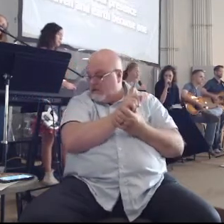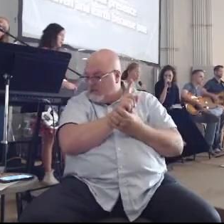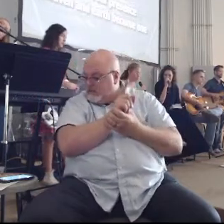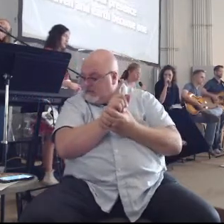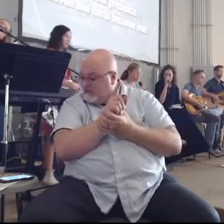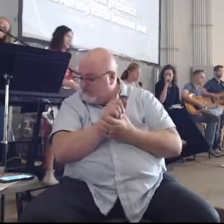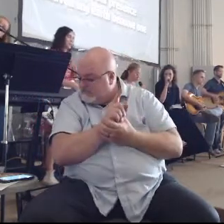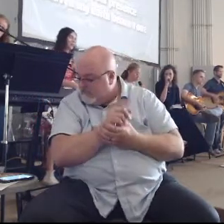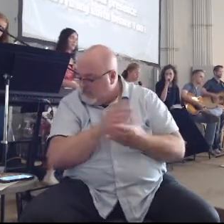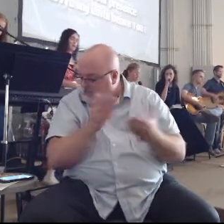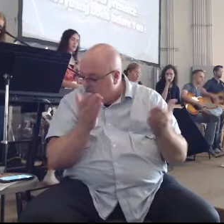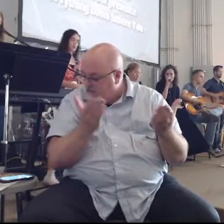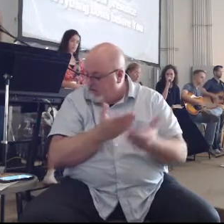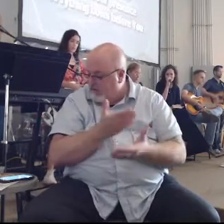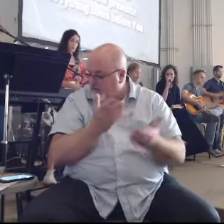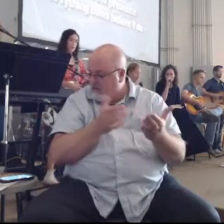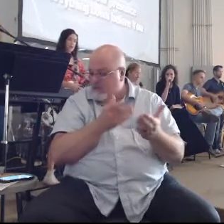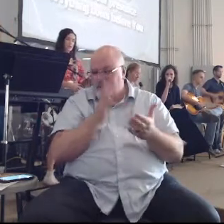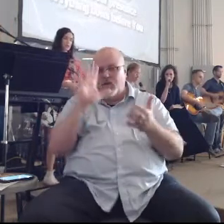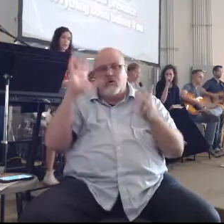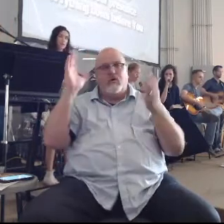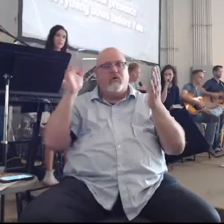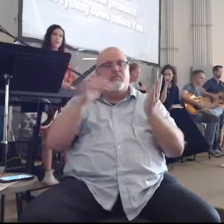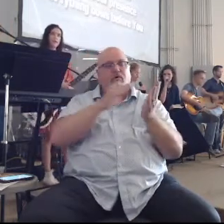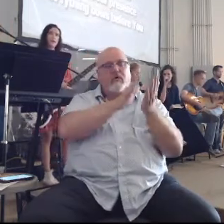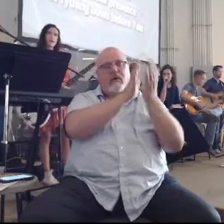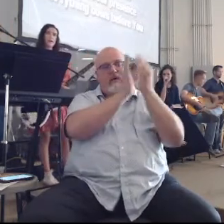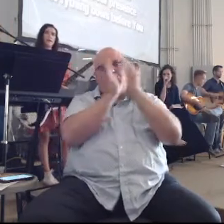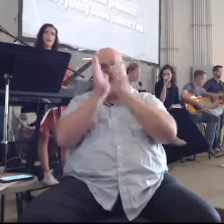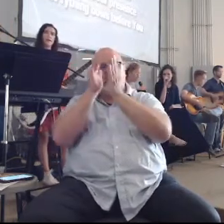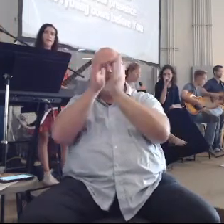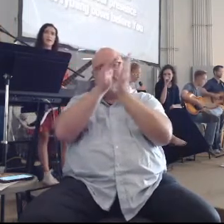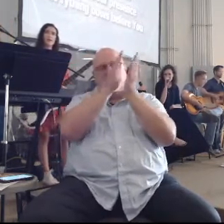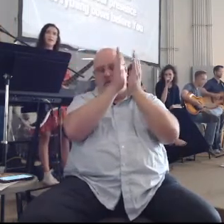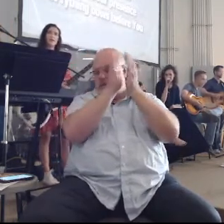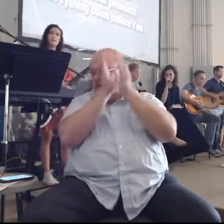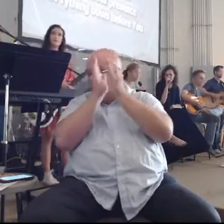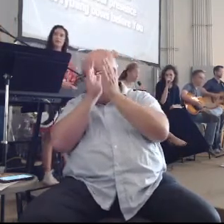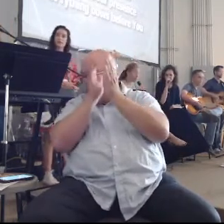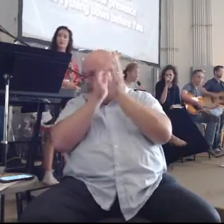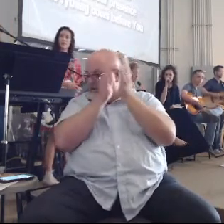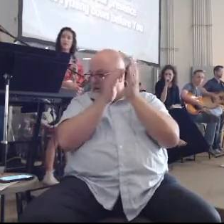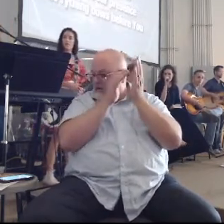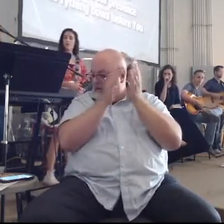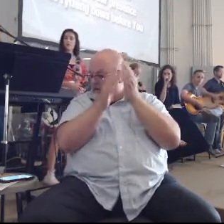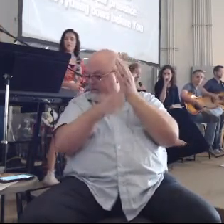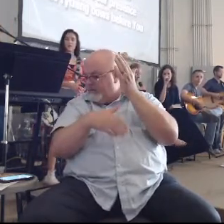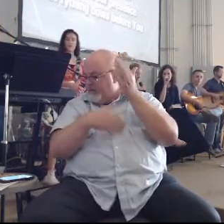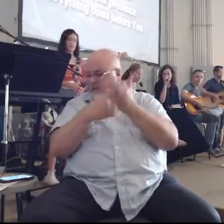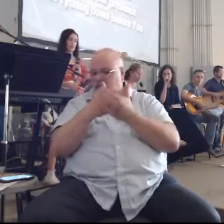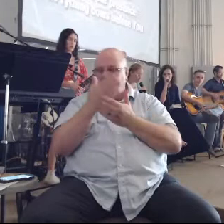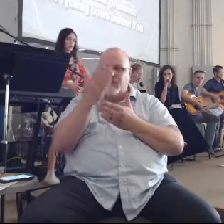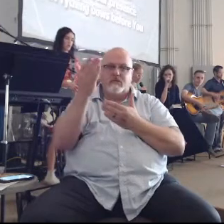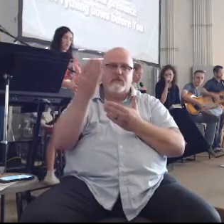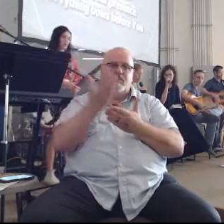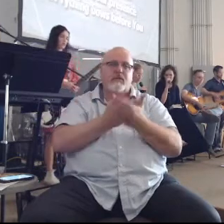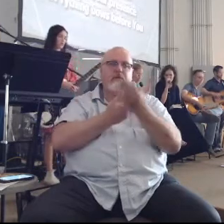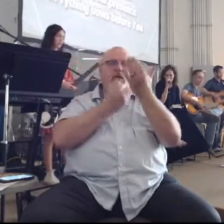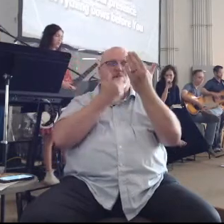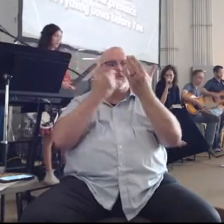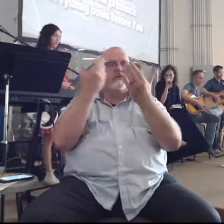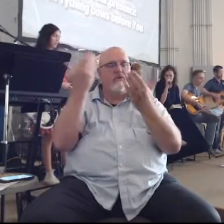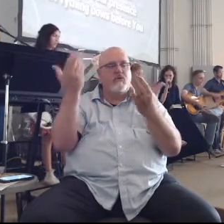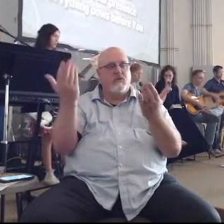Here in your presence All things are